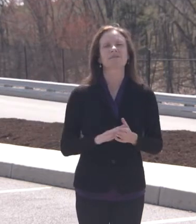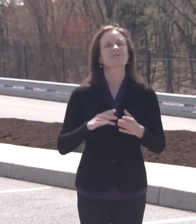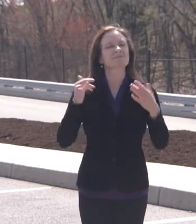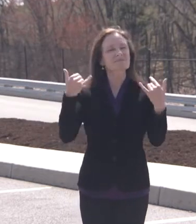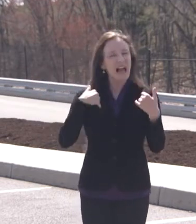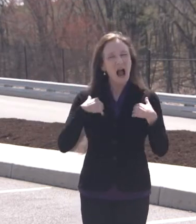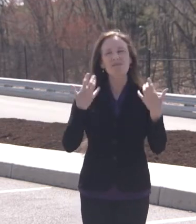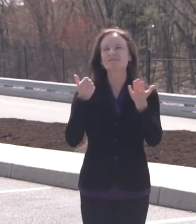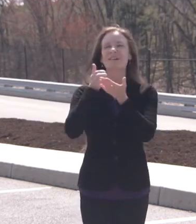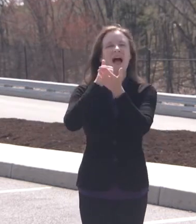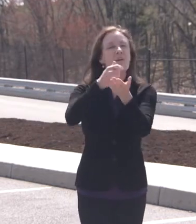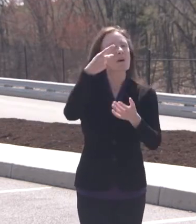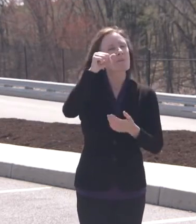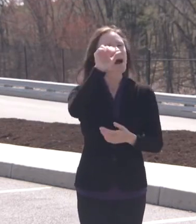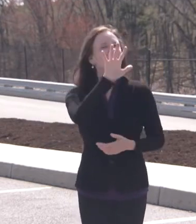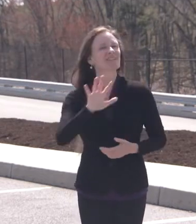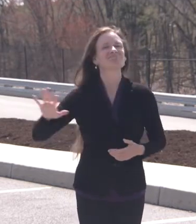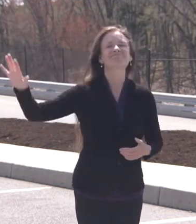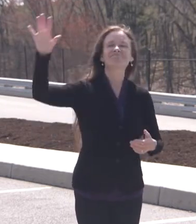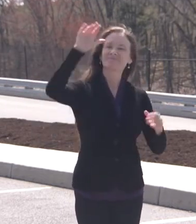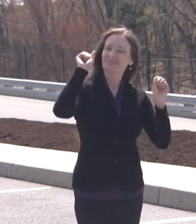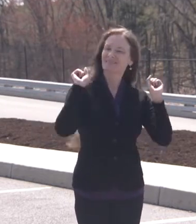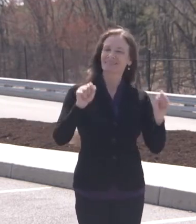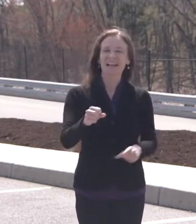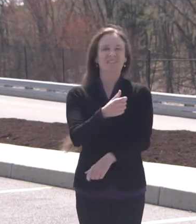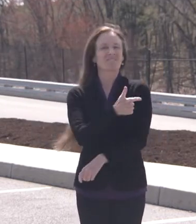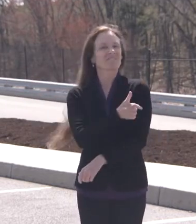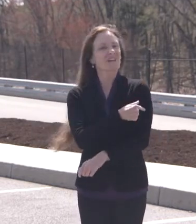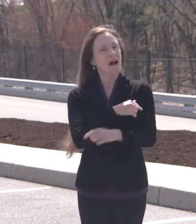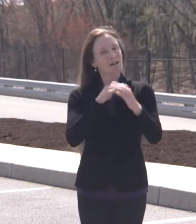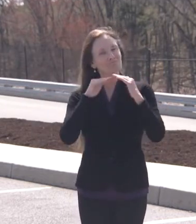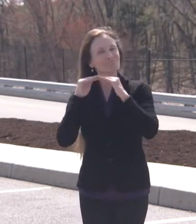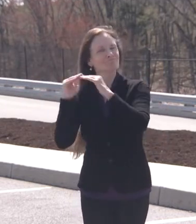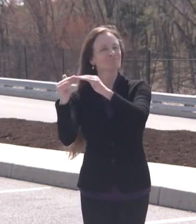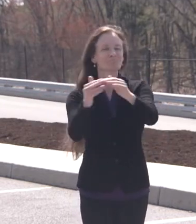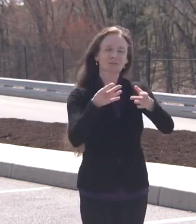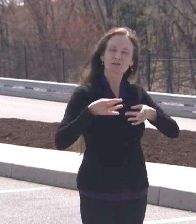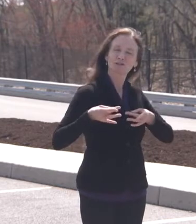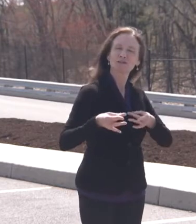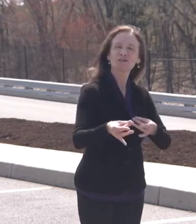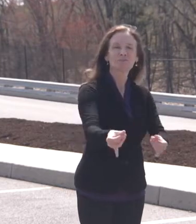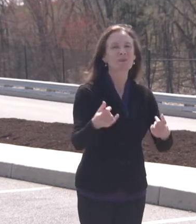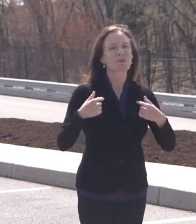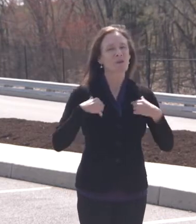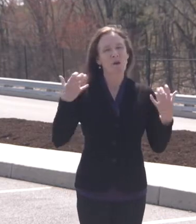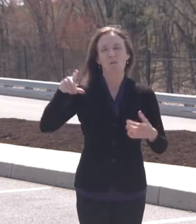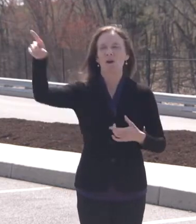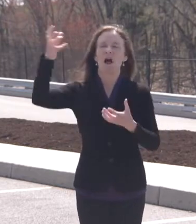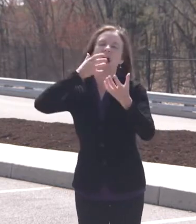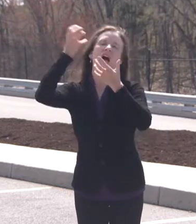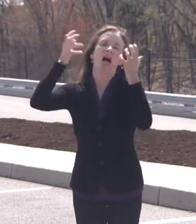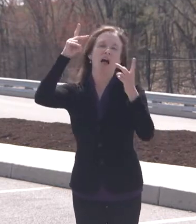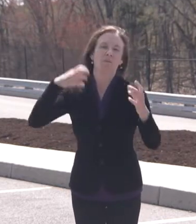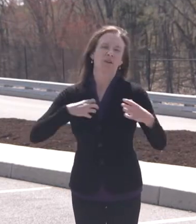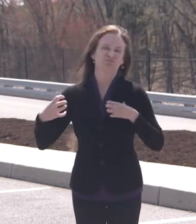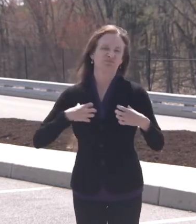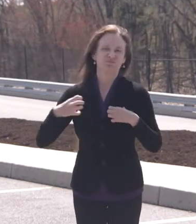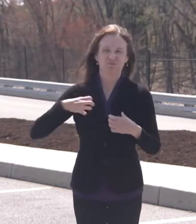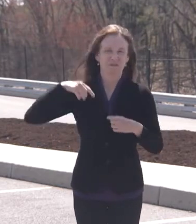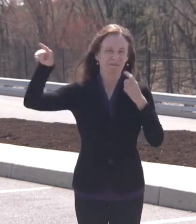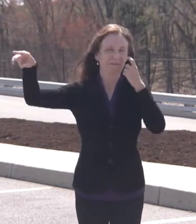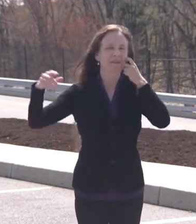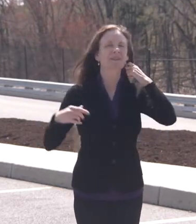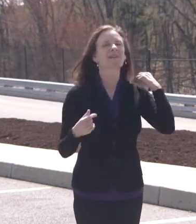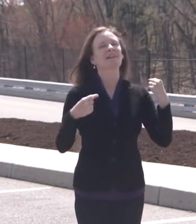in an ethical, equitable and efficient way. All of this played a part in our decision last week again to announce the